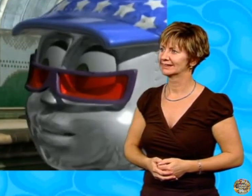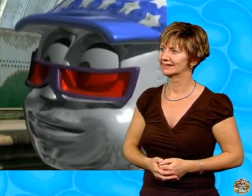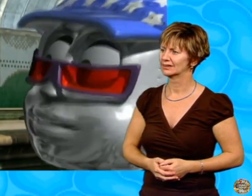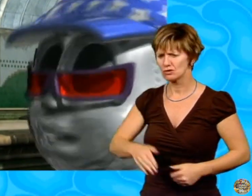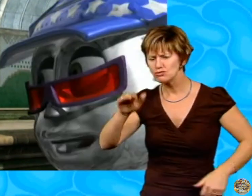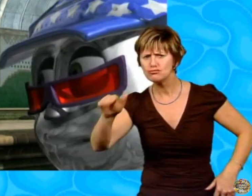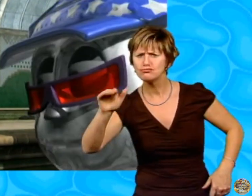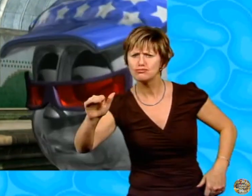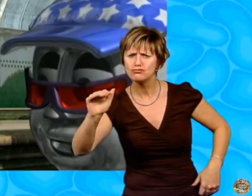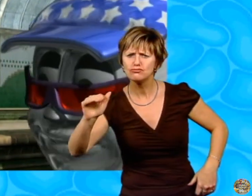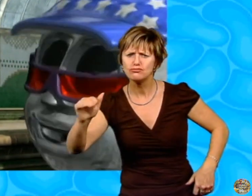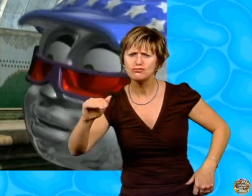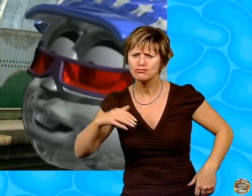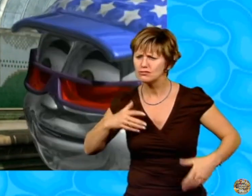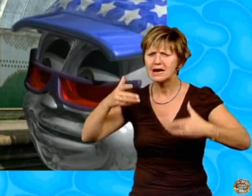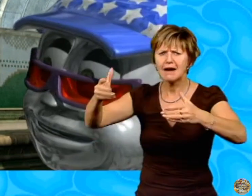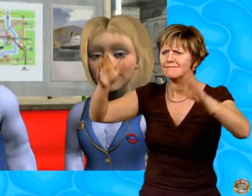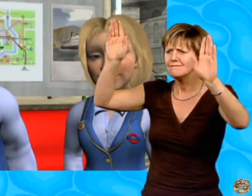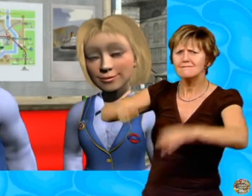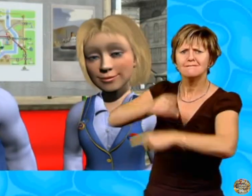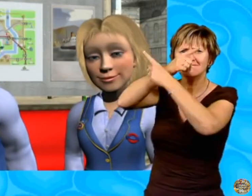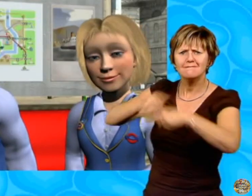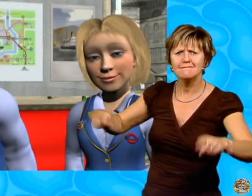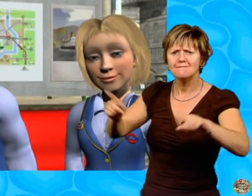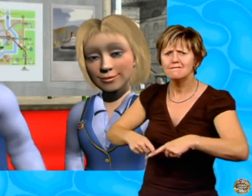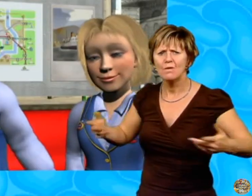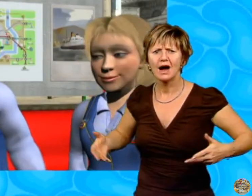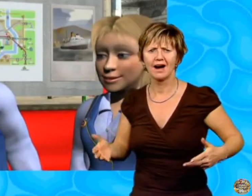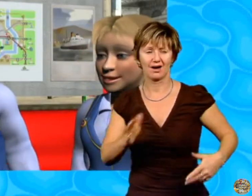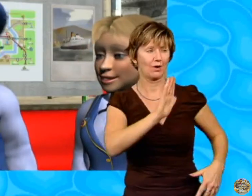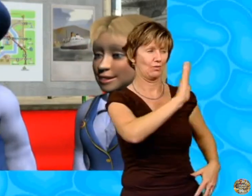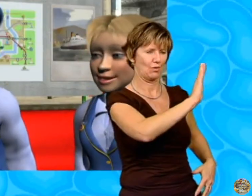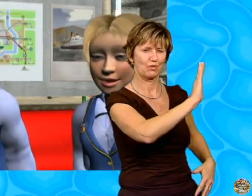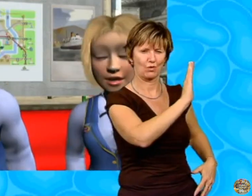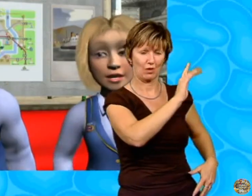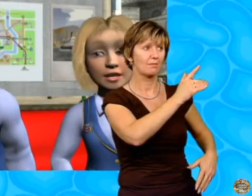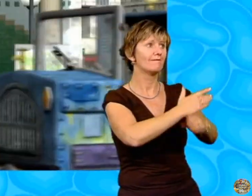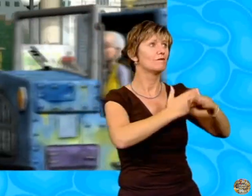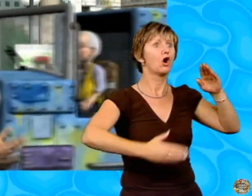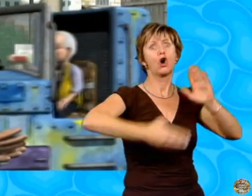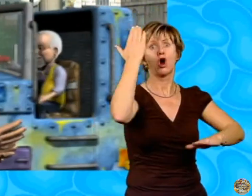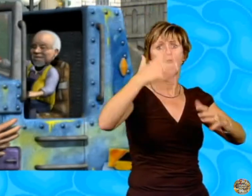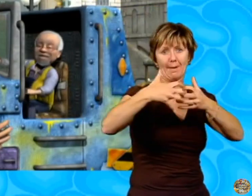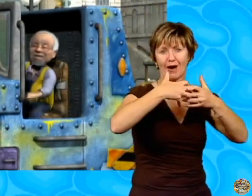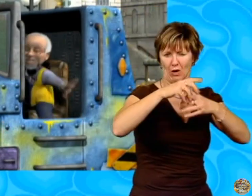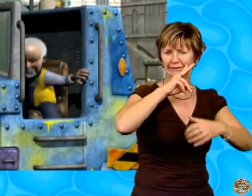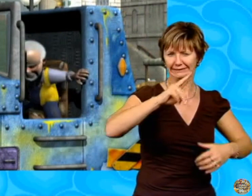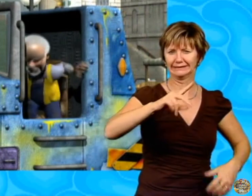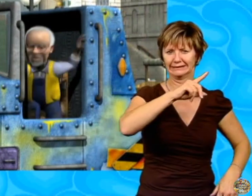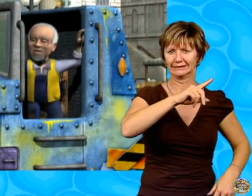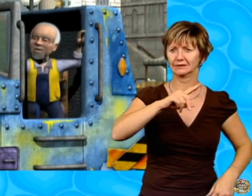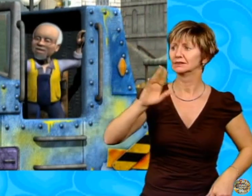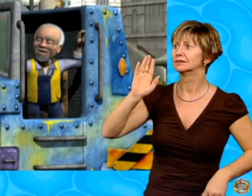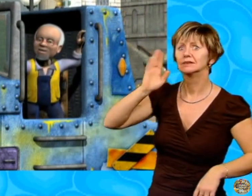So, where have you put my statue, Ernie? You'll see it before you go, Brooklyn. I promise. Mr Rails, is